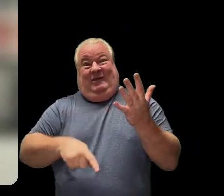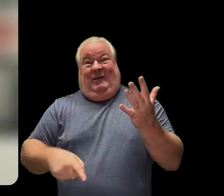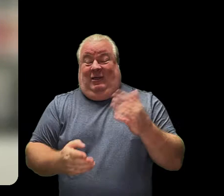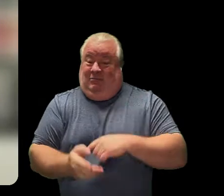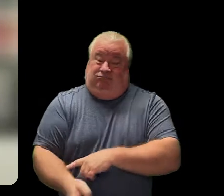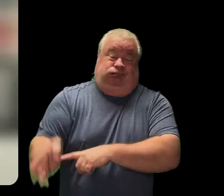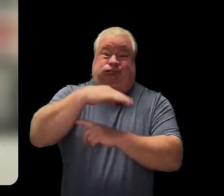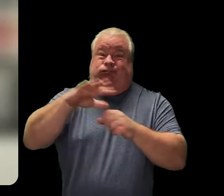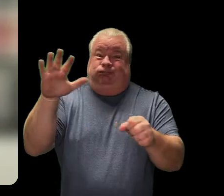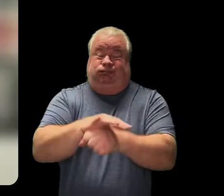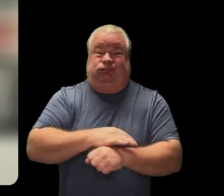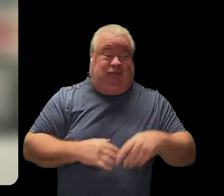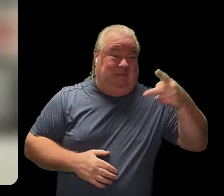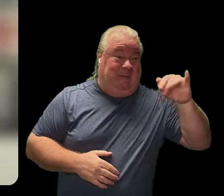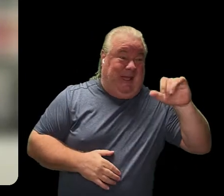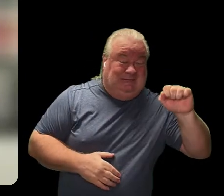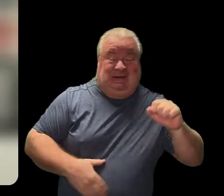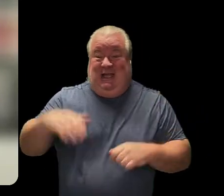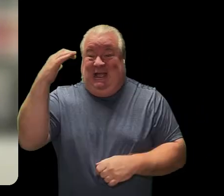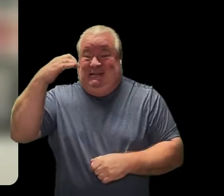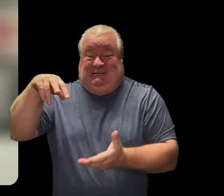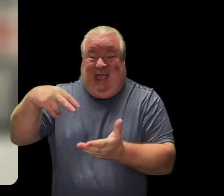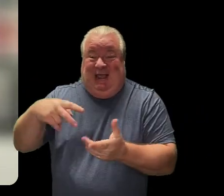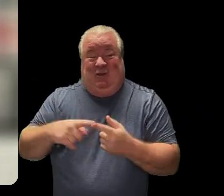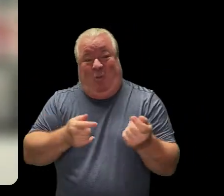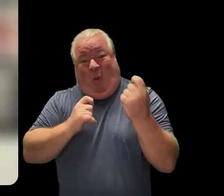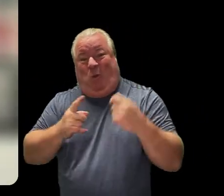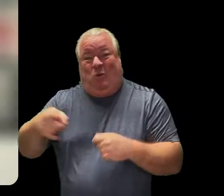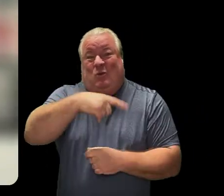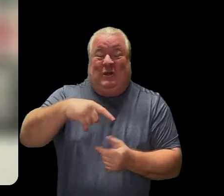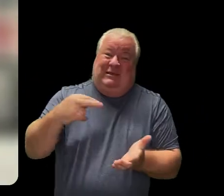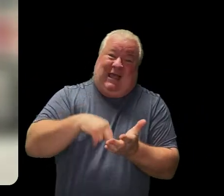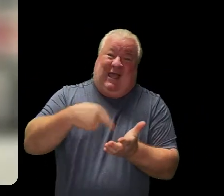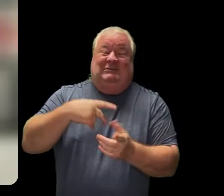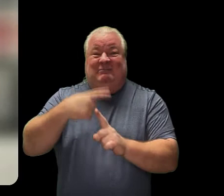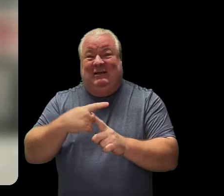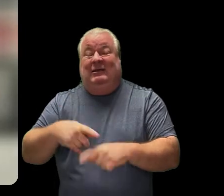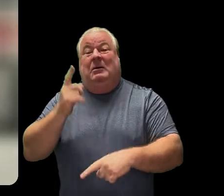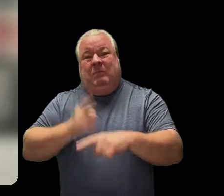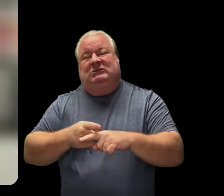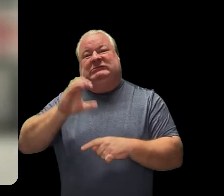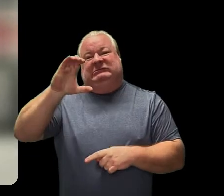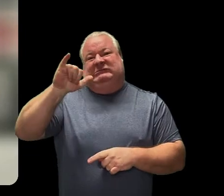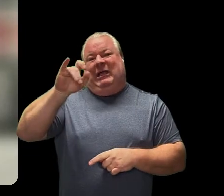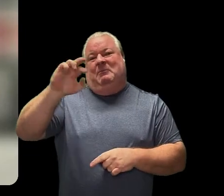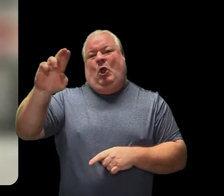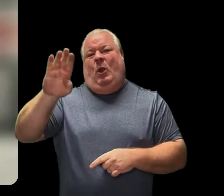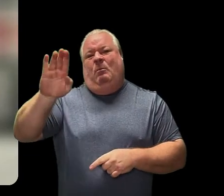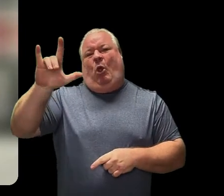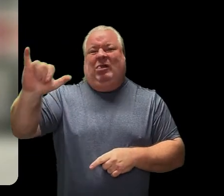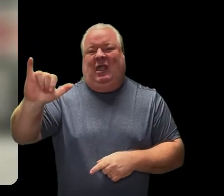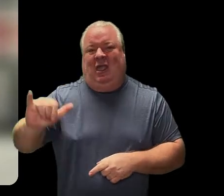Tomorrow's all about PBIS. All right. That's all I have for today.